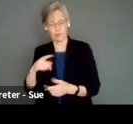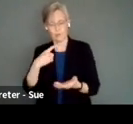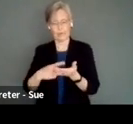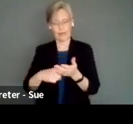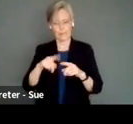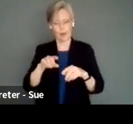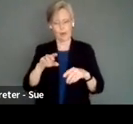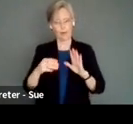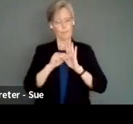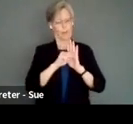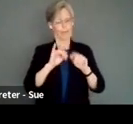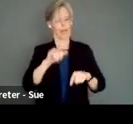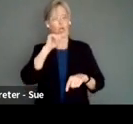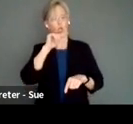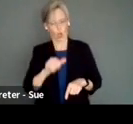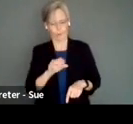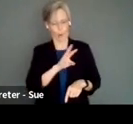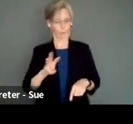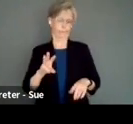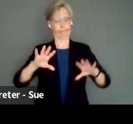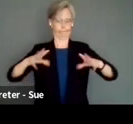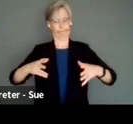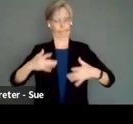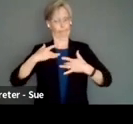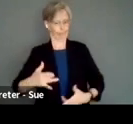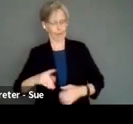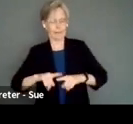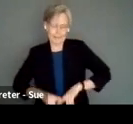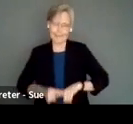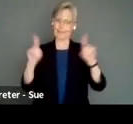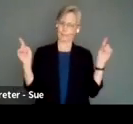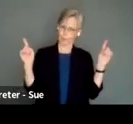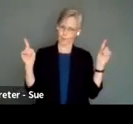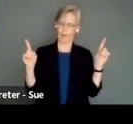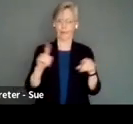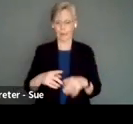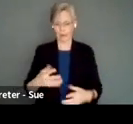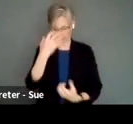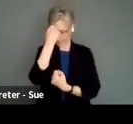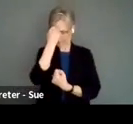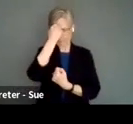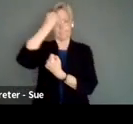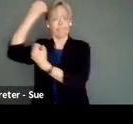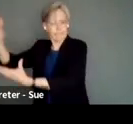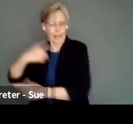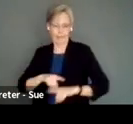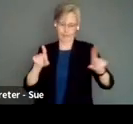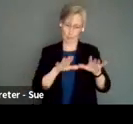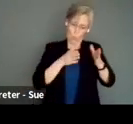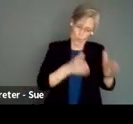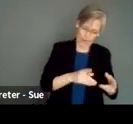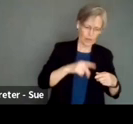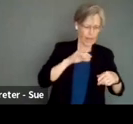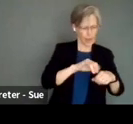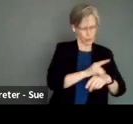models and some decolonial models and how those might be of use in approaching your arts practices. Thank you,